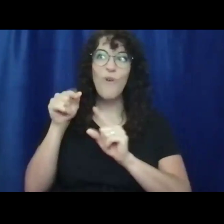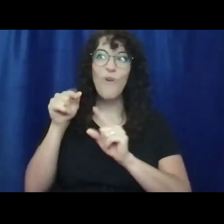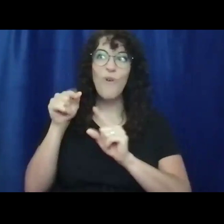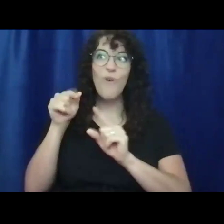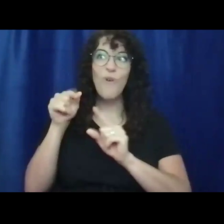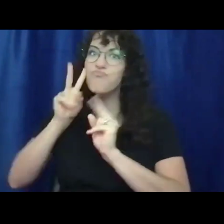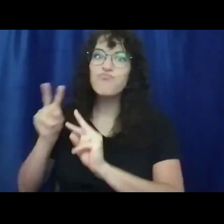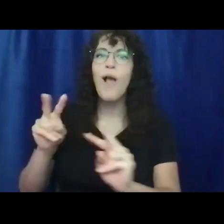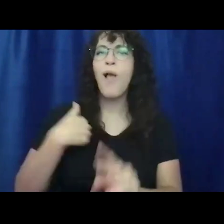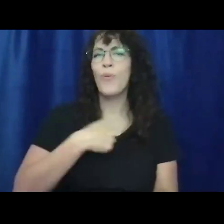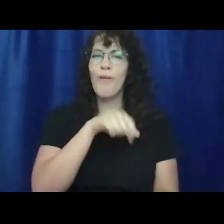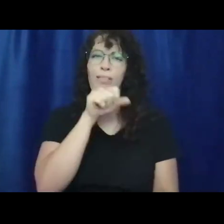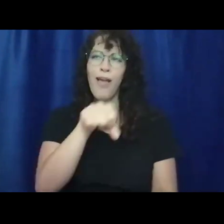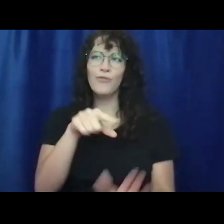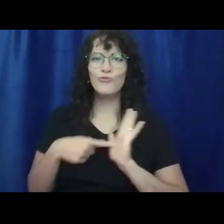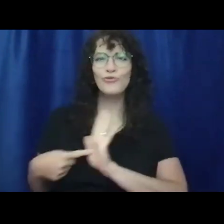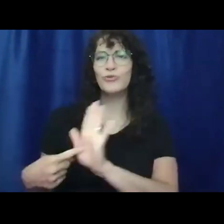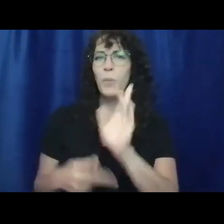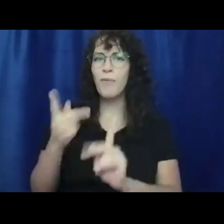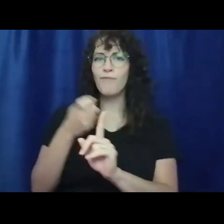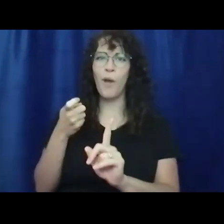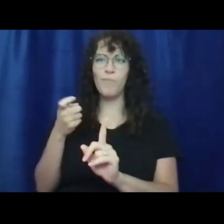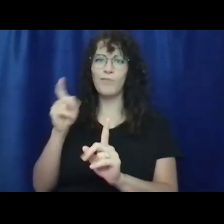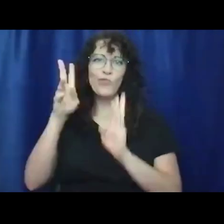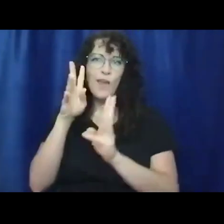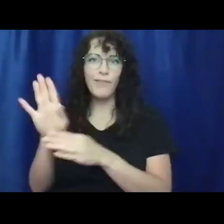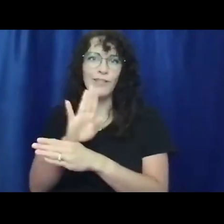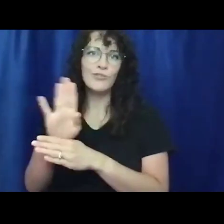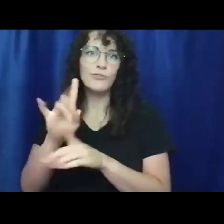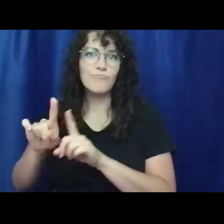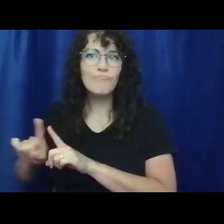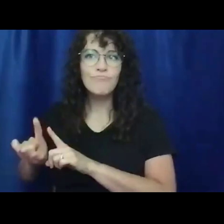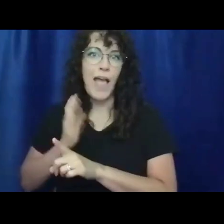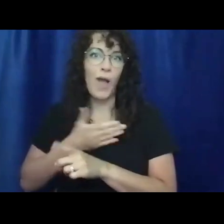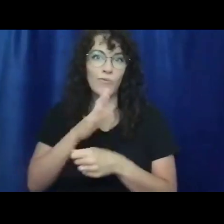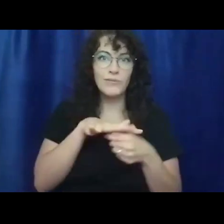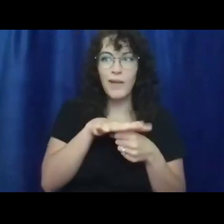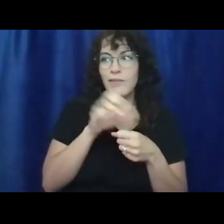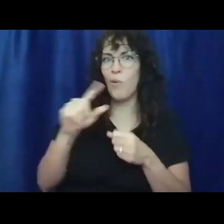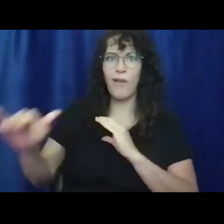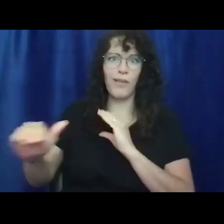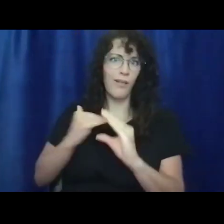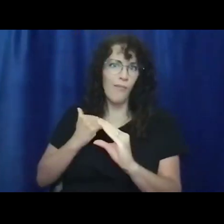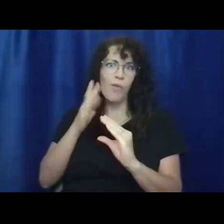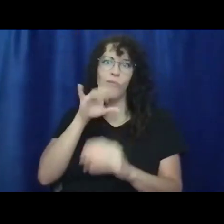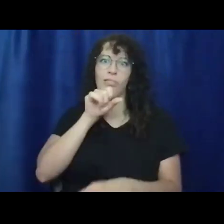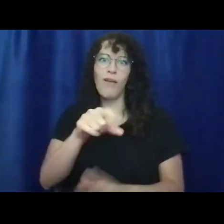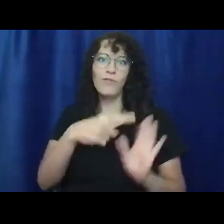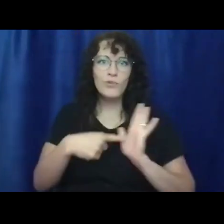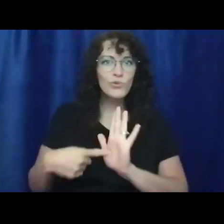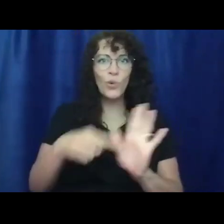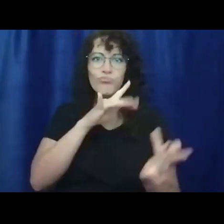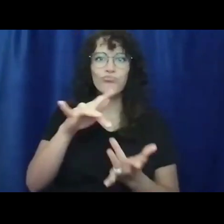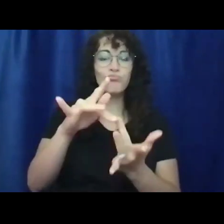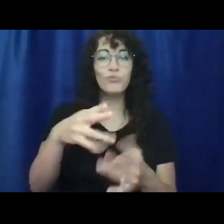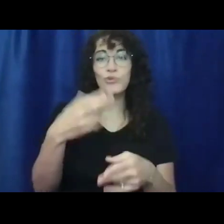show people from the creative industries our space. So please, you know, shoot me an email, and we'd love to show you. My quick